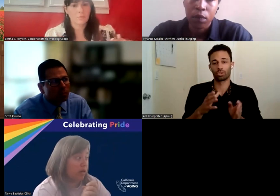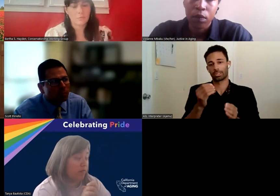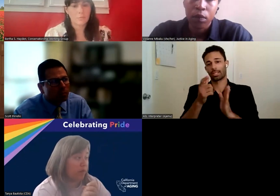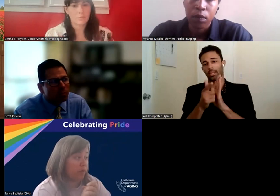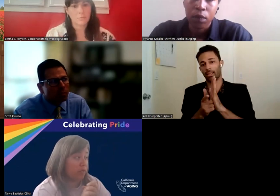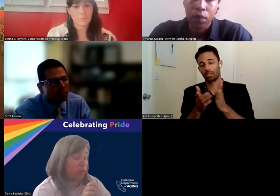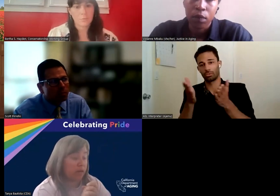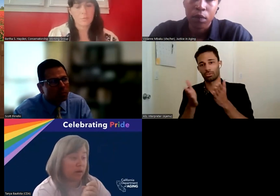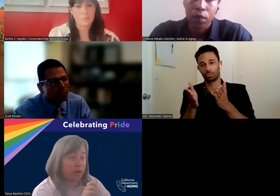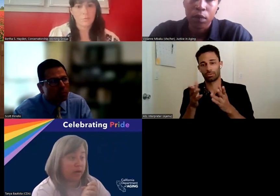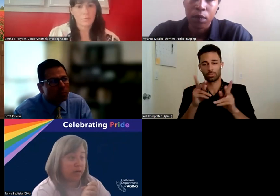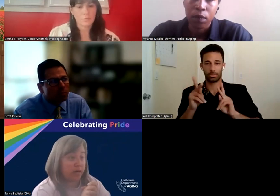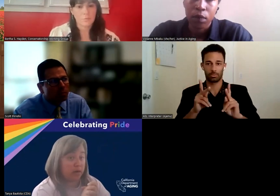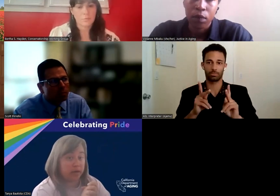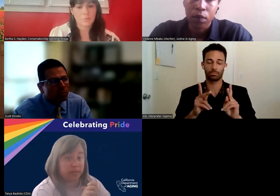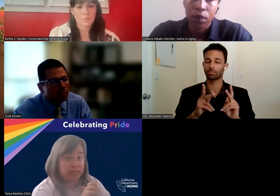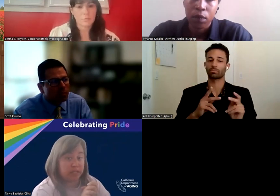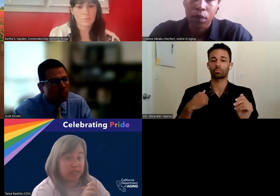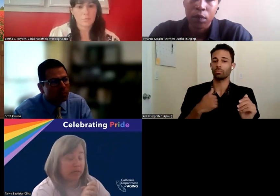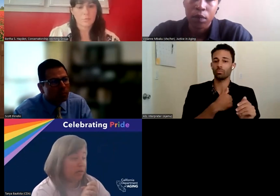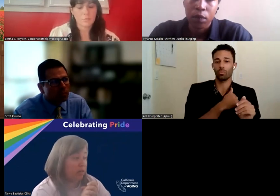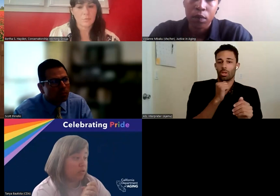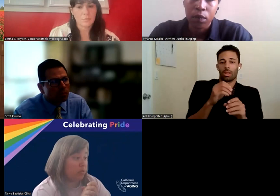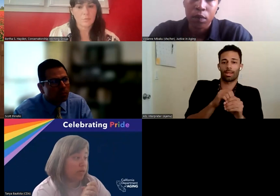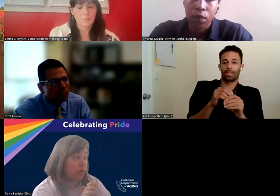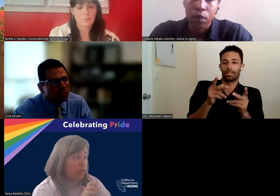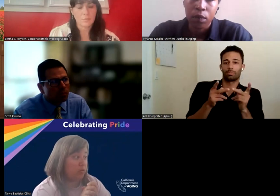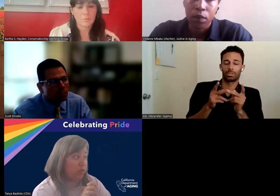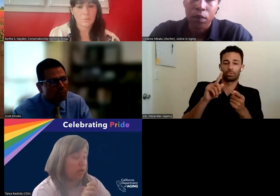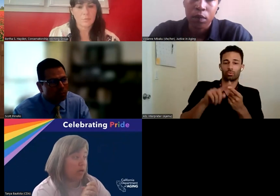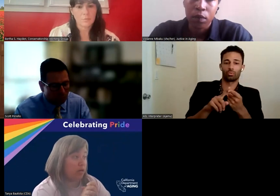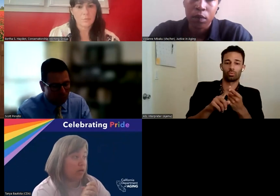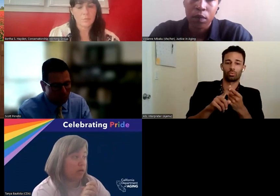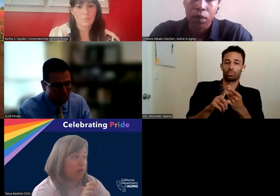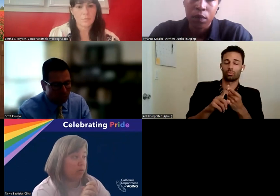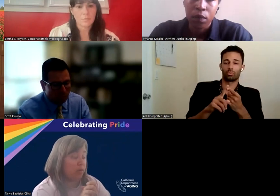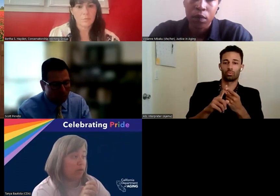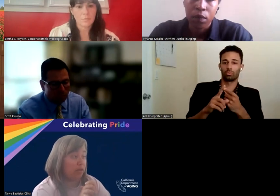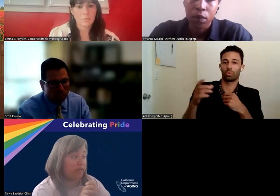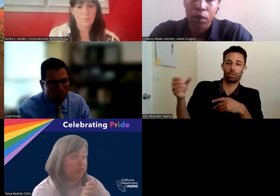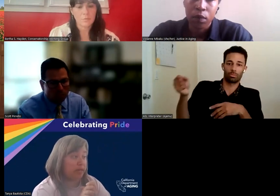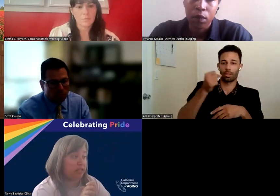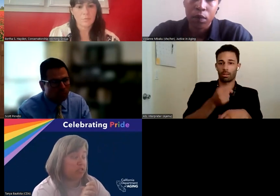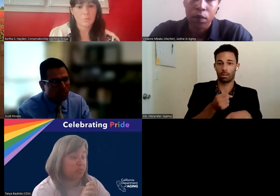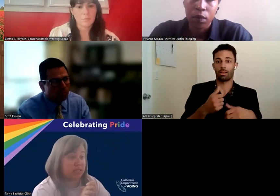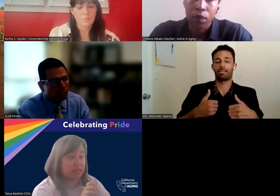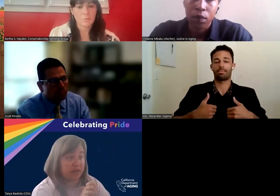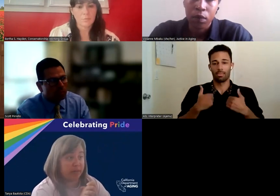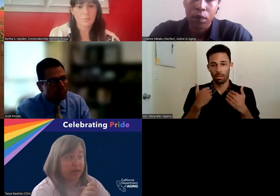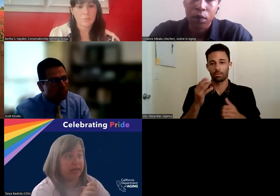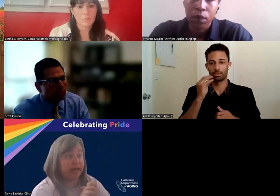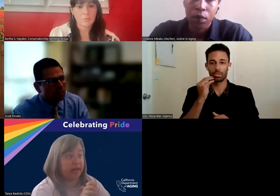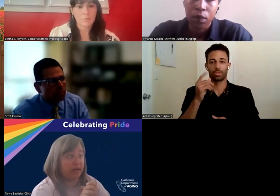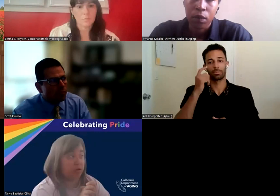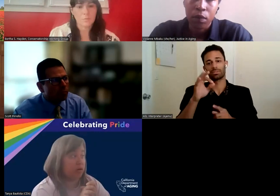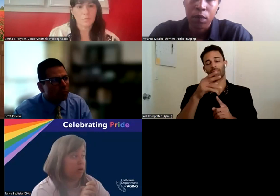folks, we are not, you know, in a position to be able to bring on, you know, lived experiences just because of